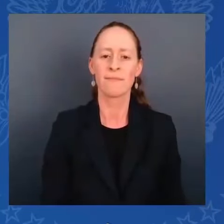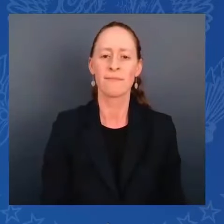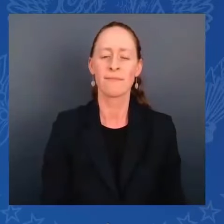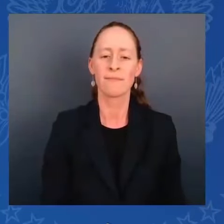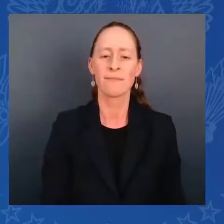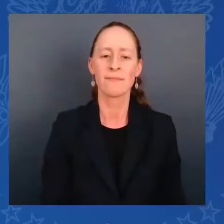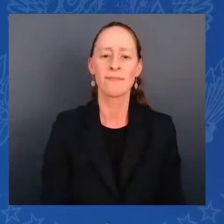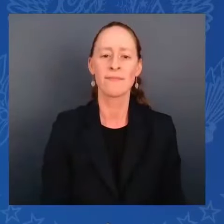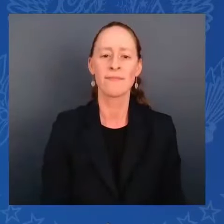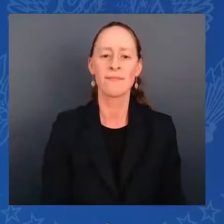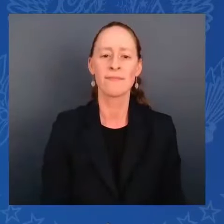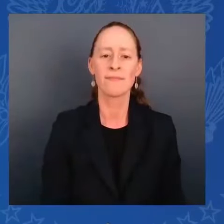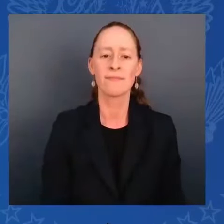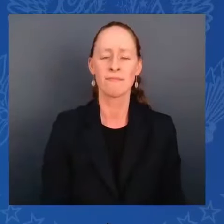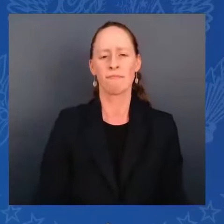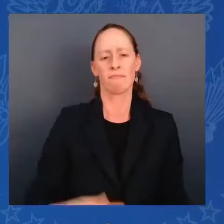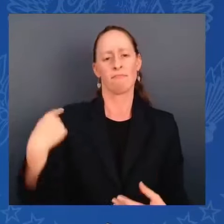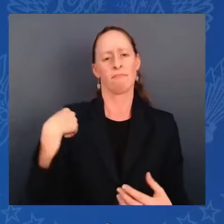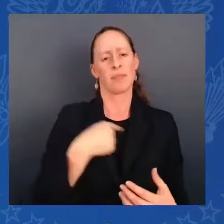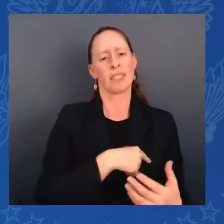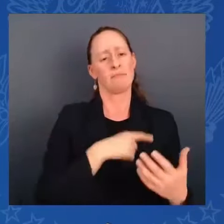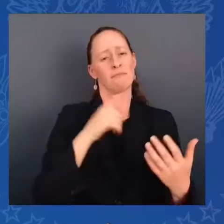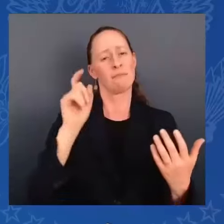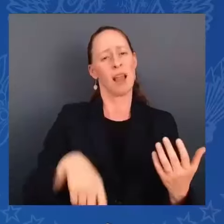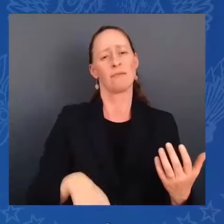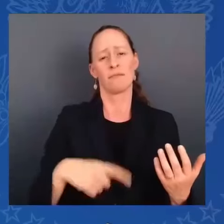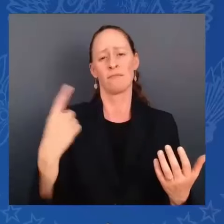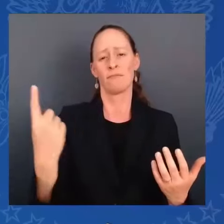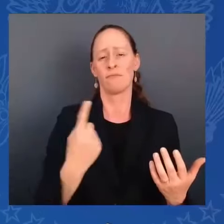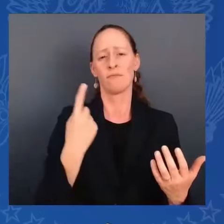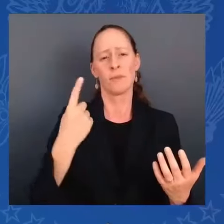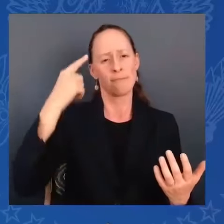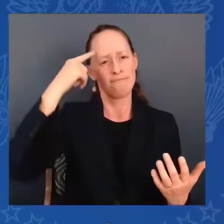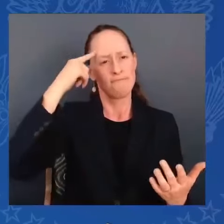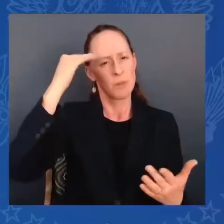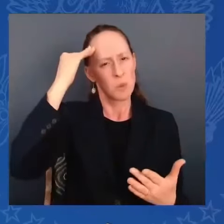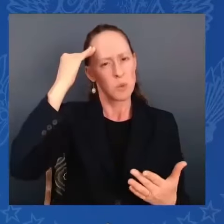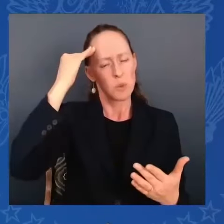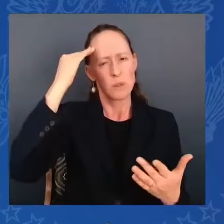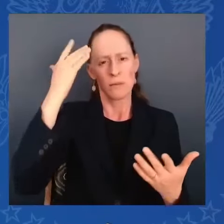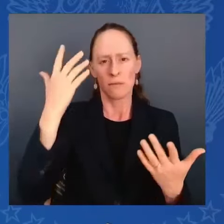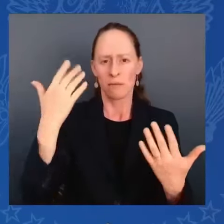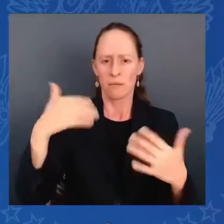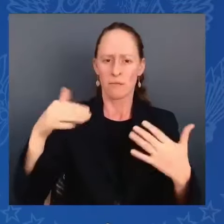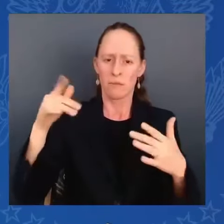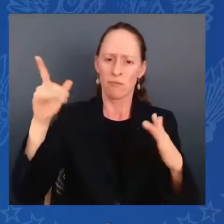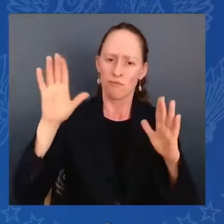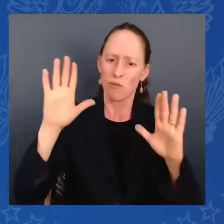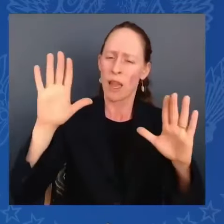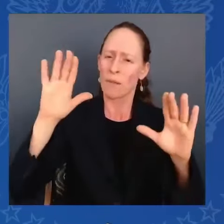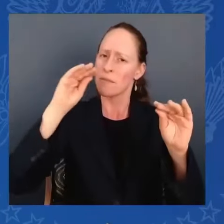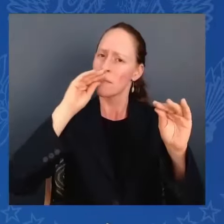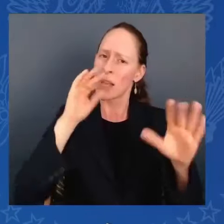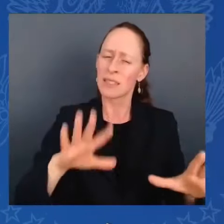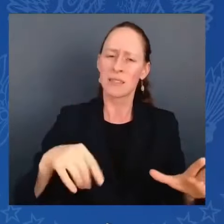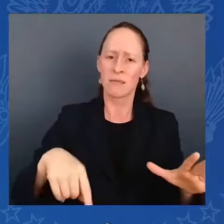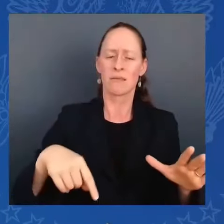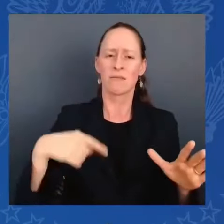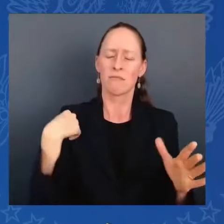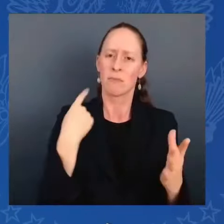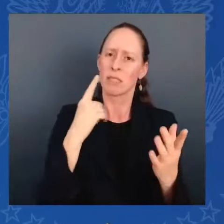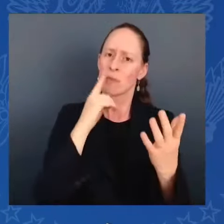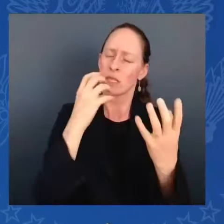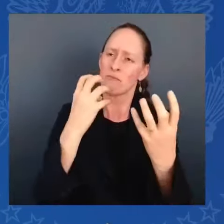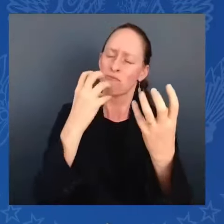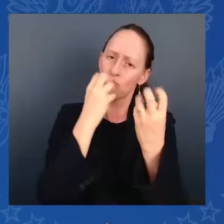granted those great and mighty blessings you have endowed us with. We humbly acknowledge that there is still so much work to